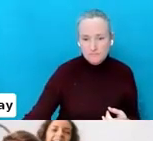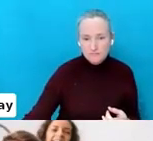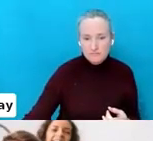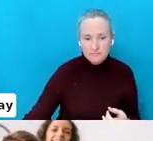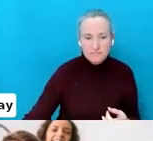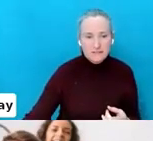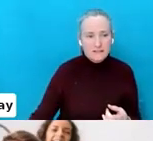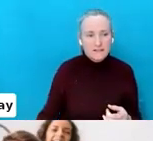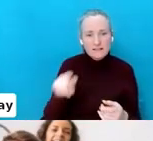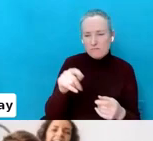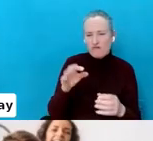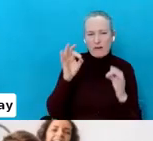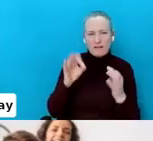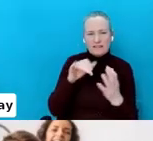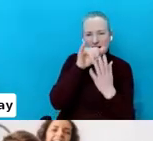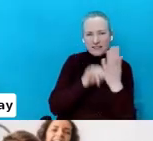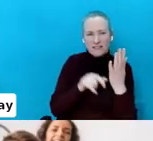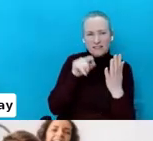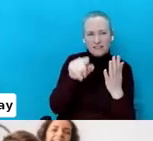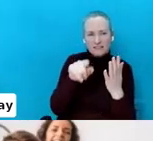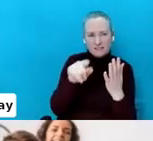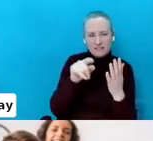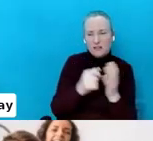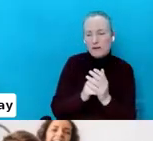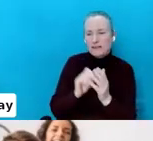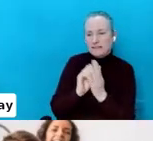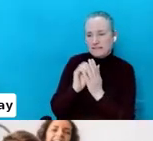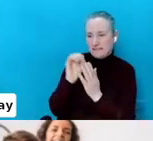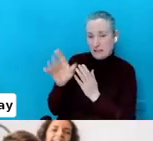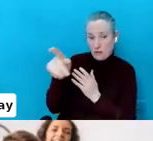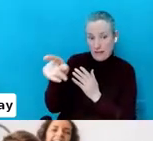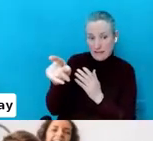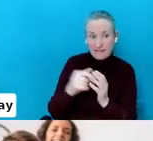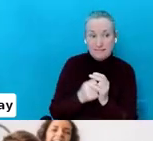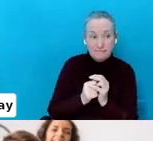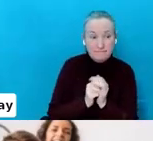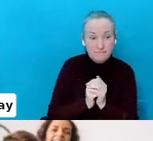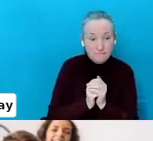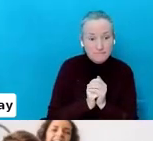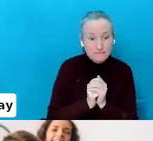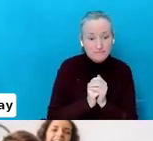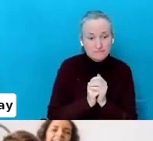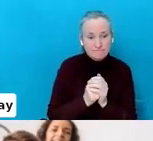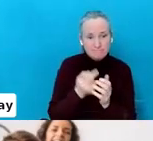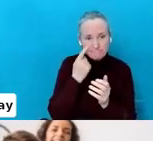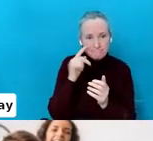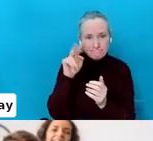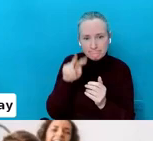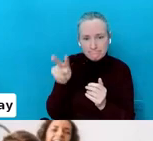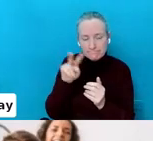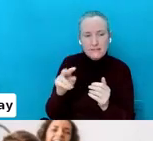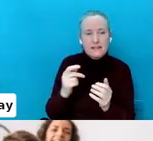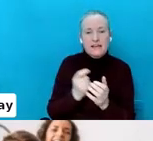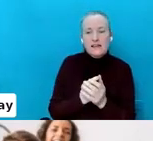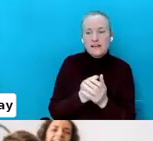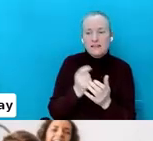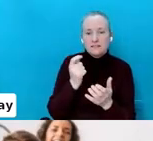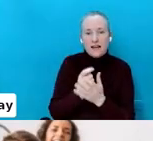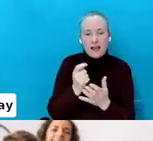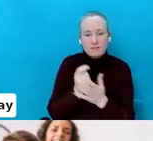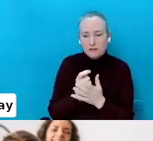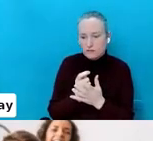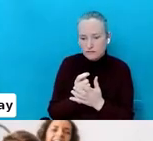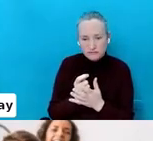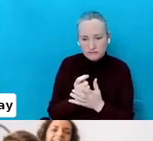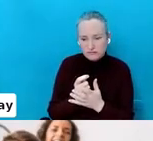There's some great articles. So we're going to send you that blog, those blog links. You know, it's time to move your young child away from a screen. What do you